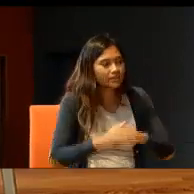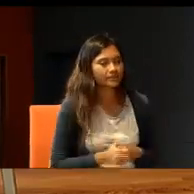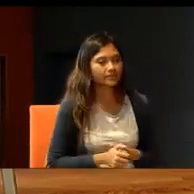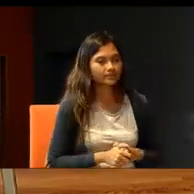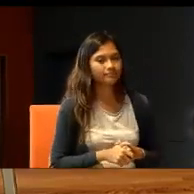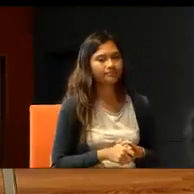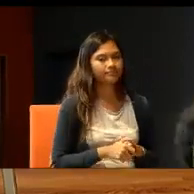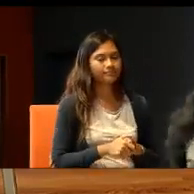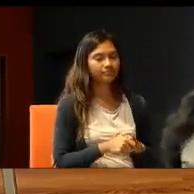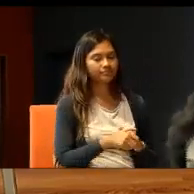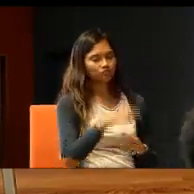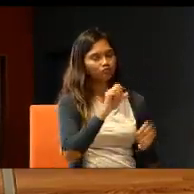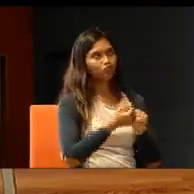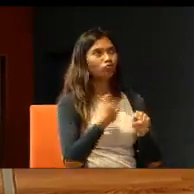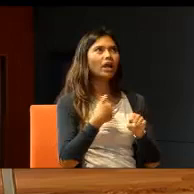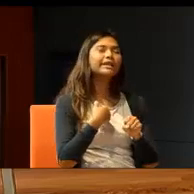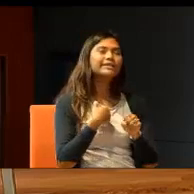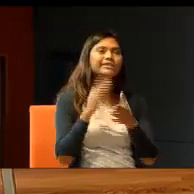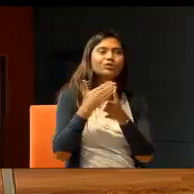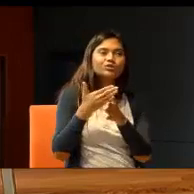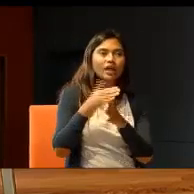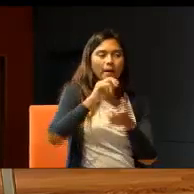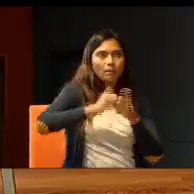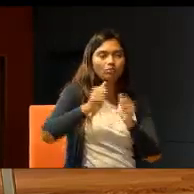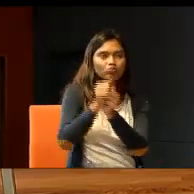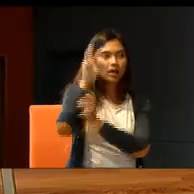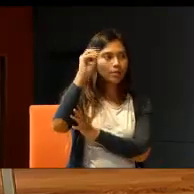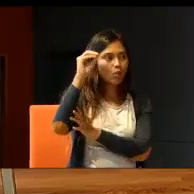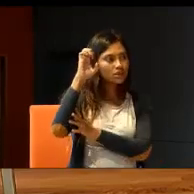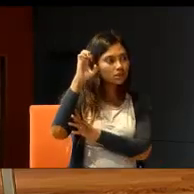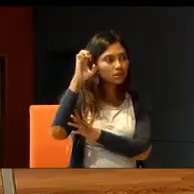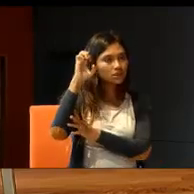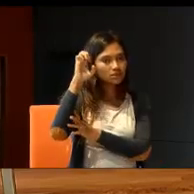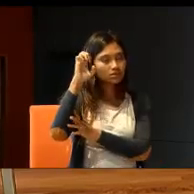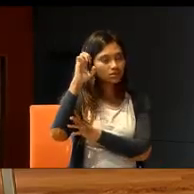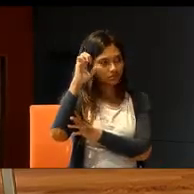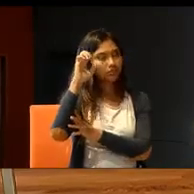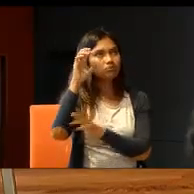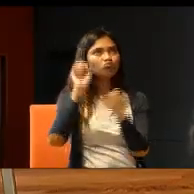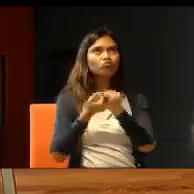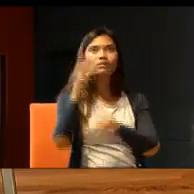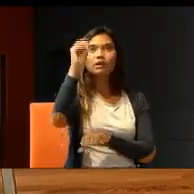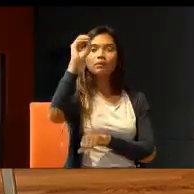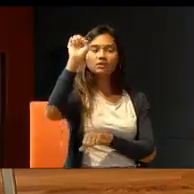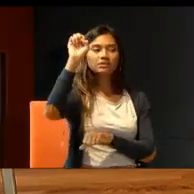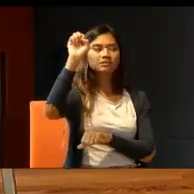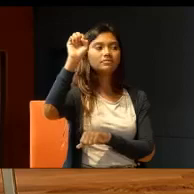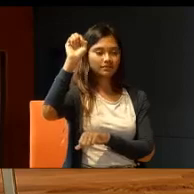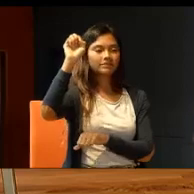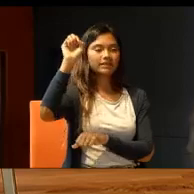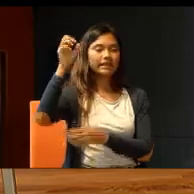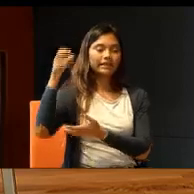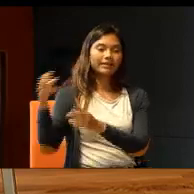discussed my problem, with MOE, and I was given, three resource teachers. We call them,